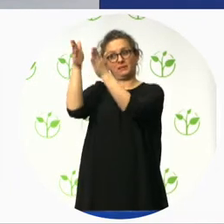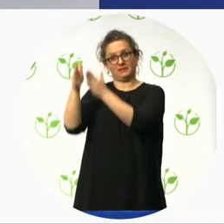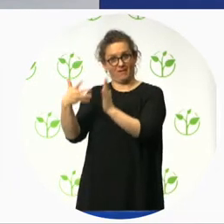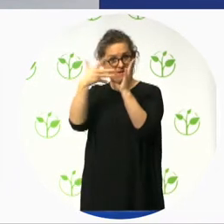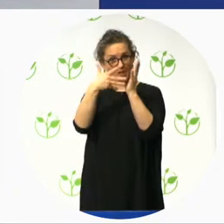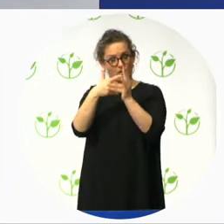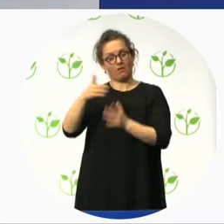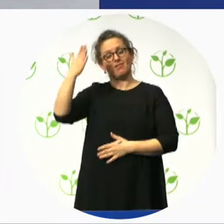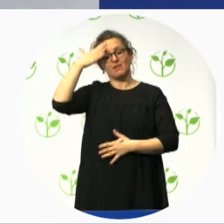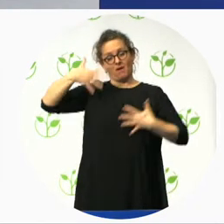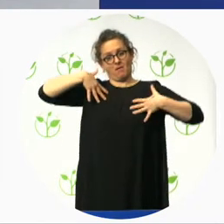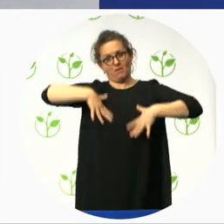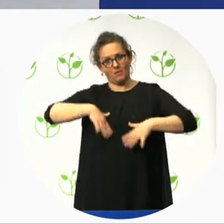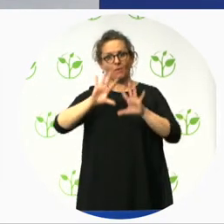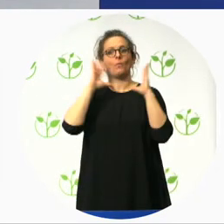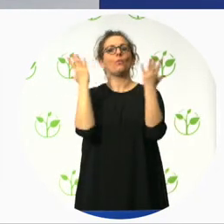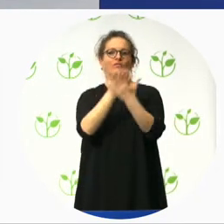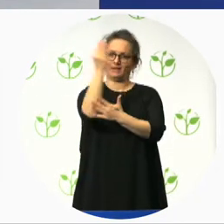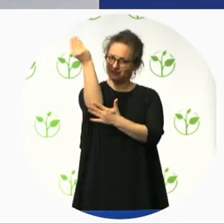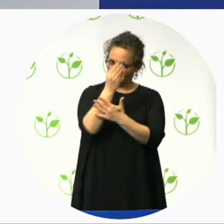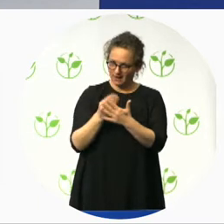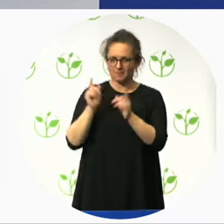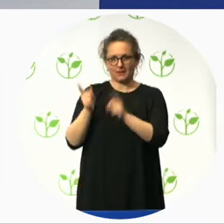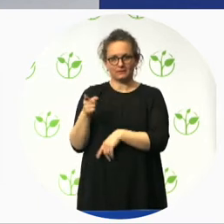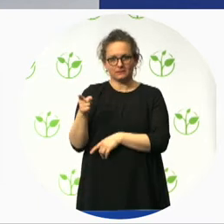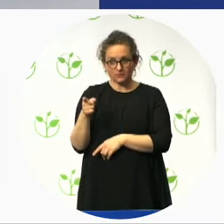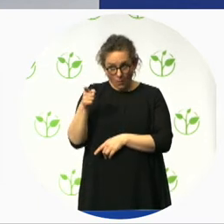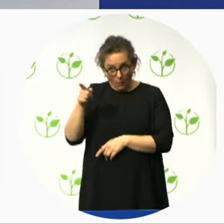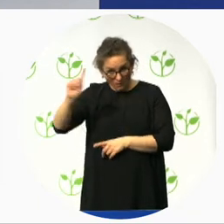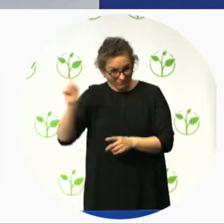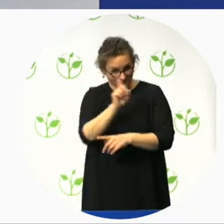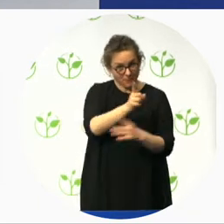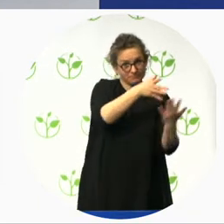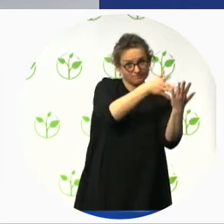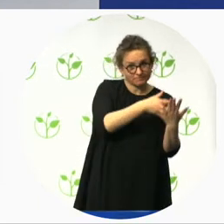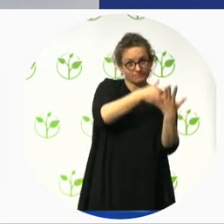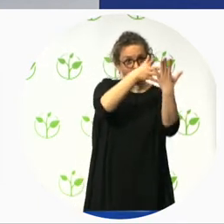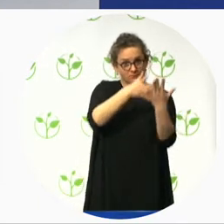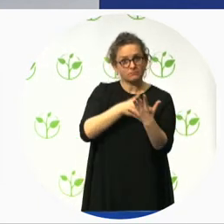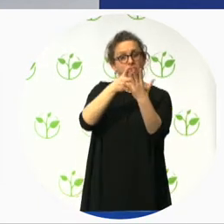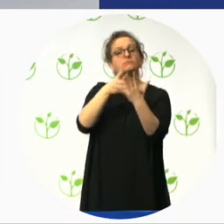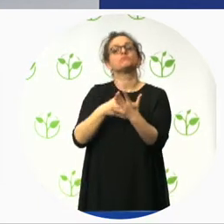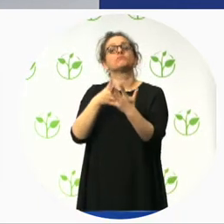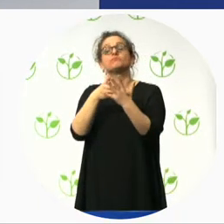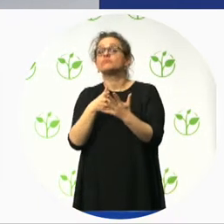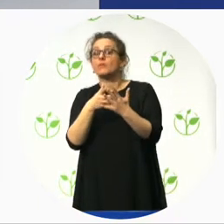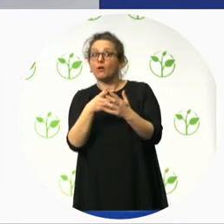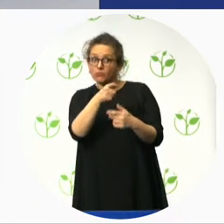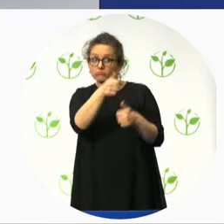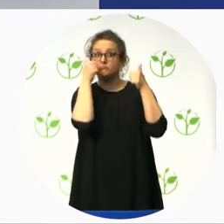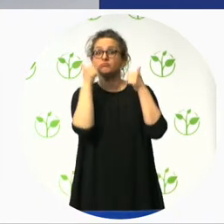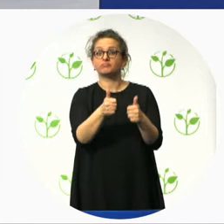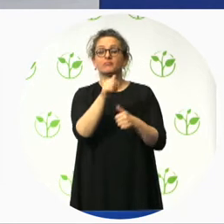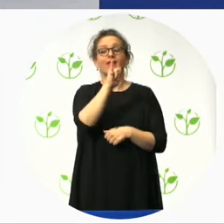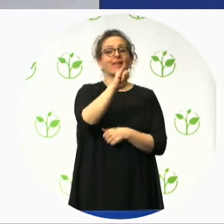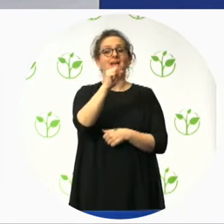and methodology also follows ISO standard 1704 or 024 which is the general requirement